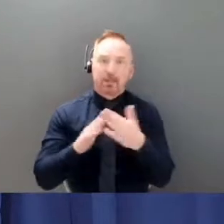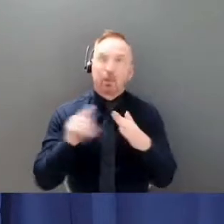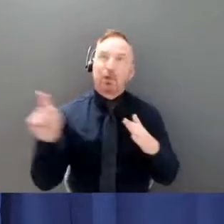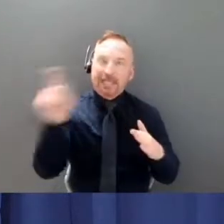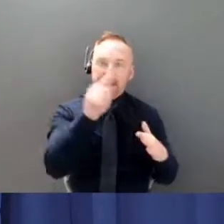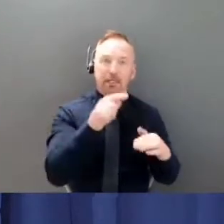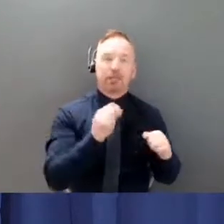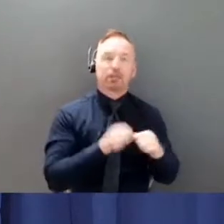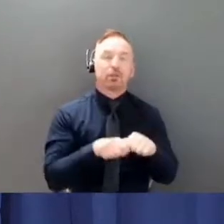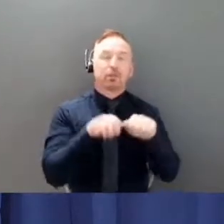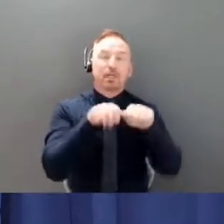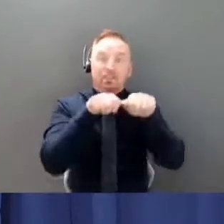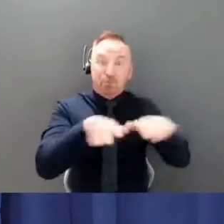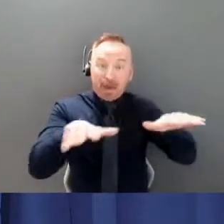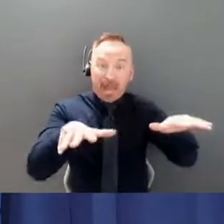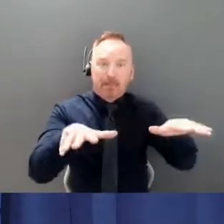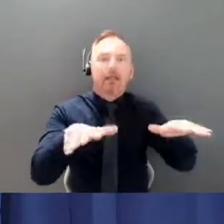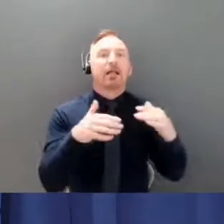spread